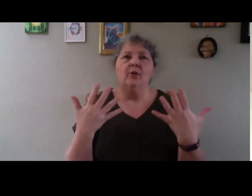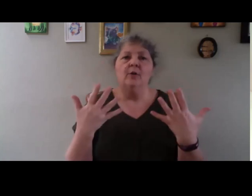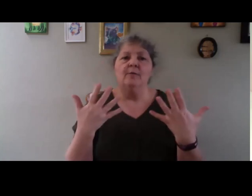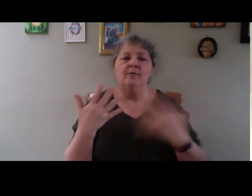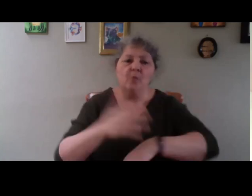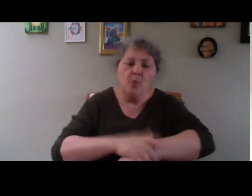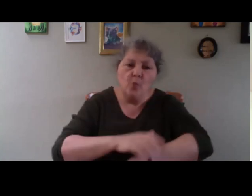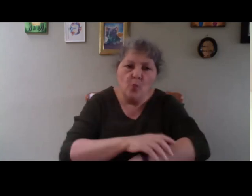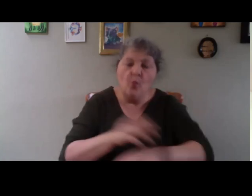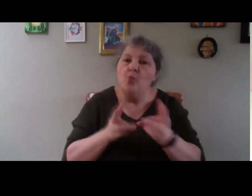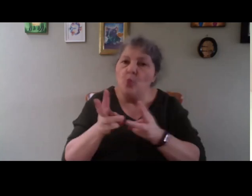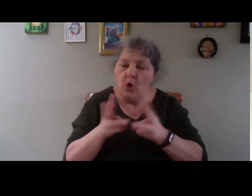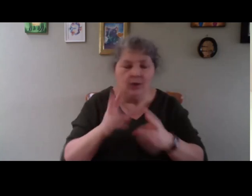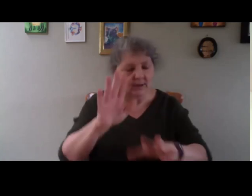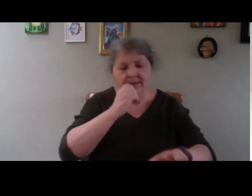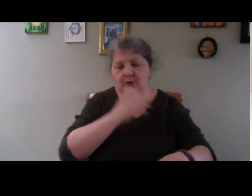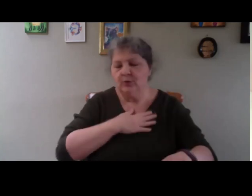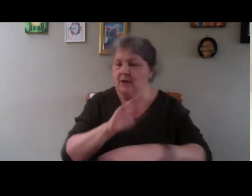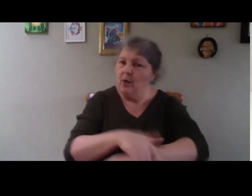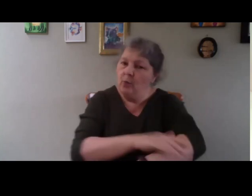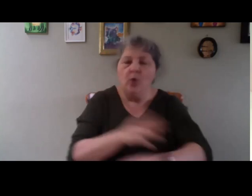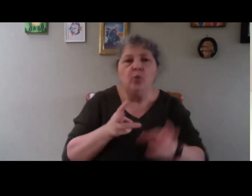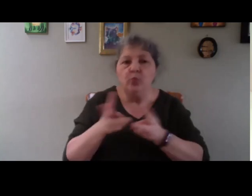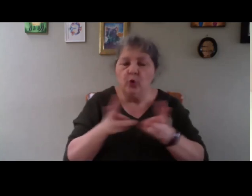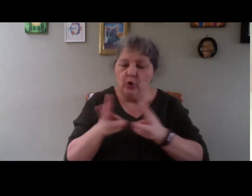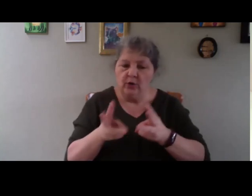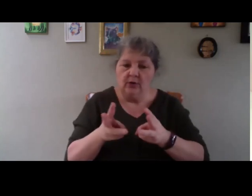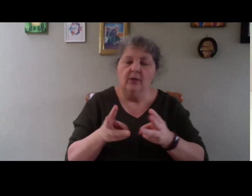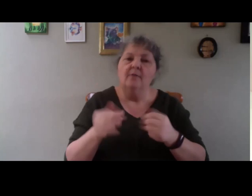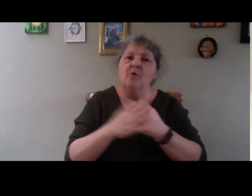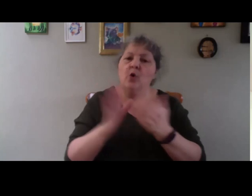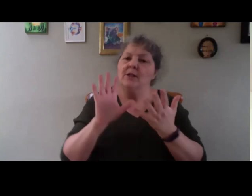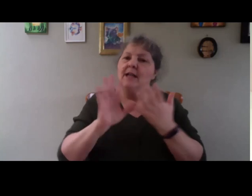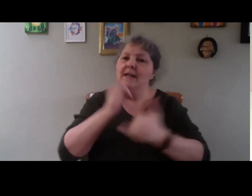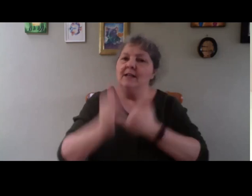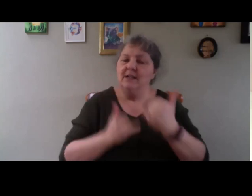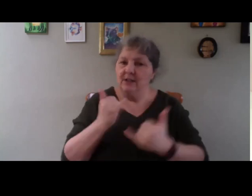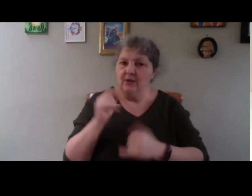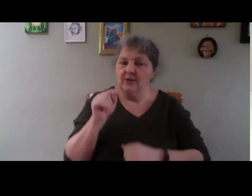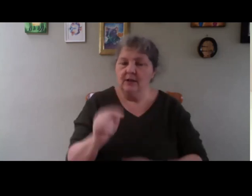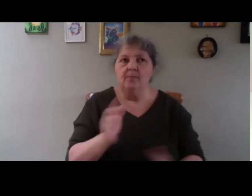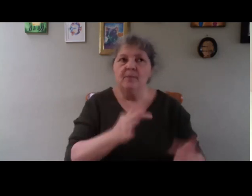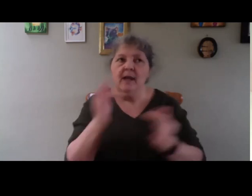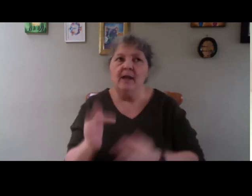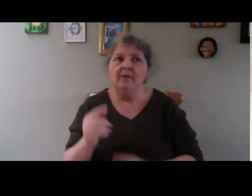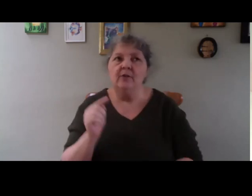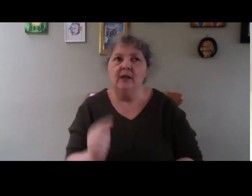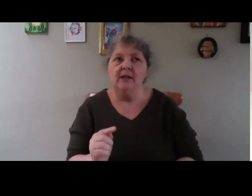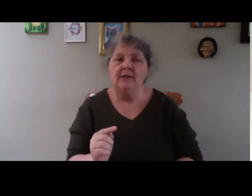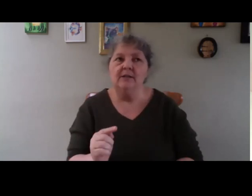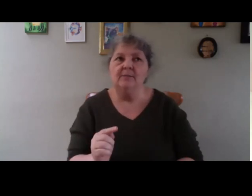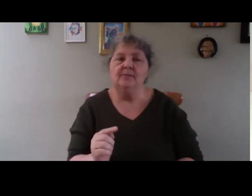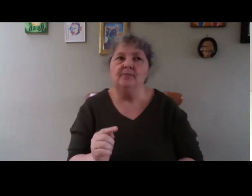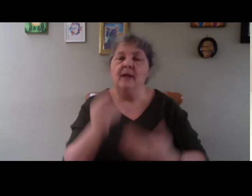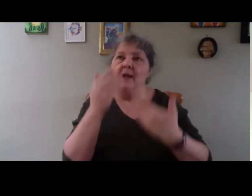on the Castel d'Aureau ground for 10 years. After that, I left Castel d'Aureau,